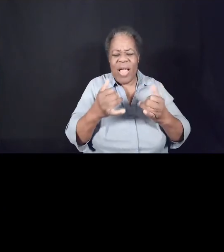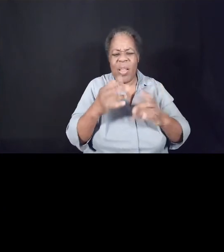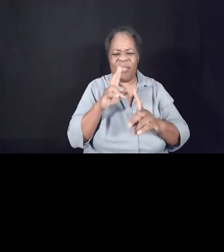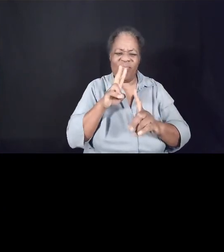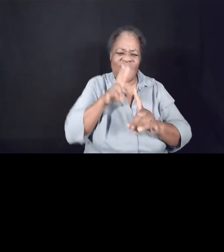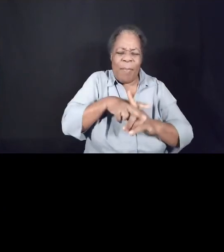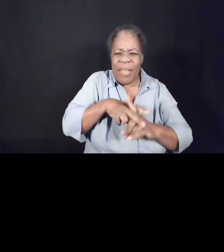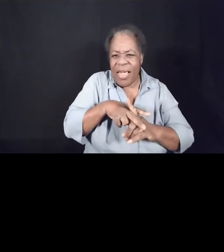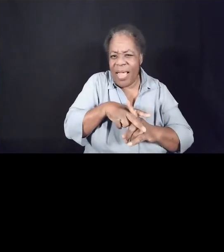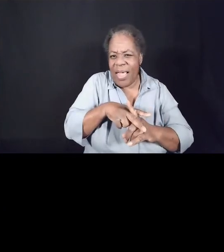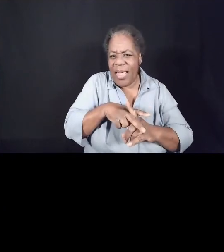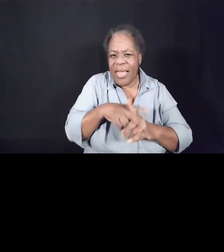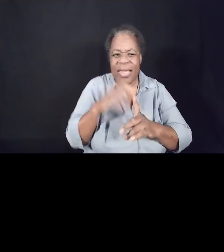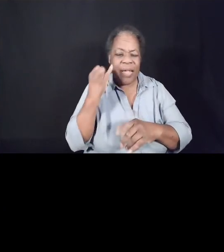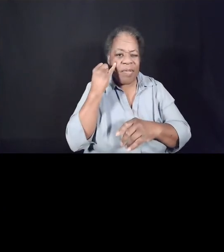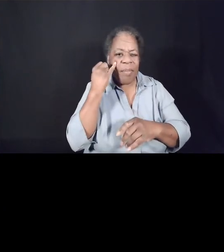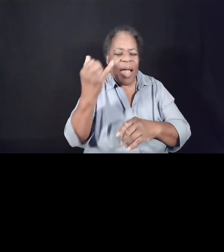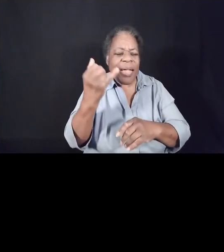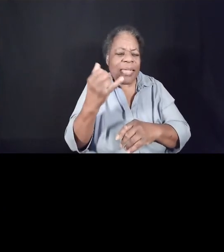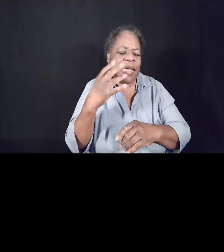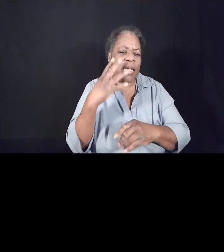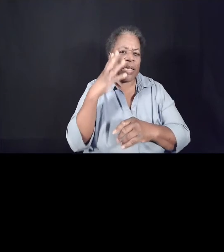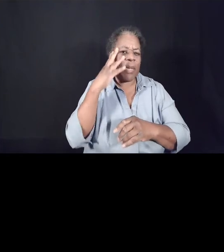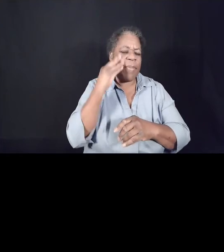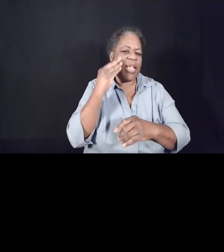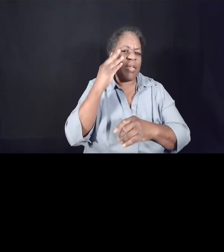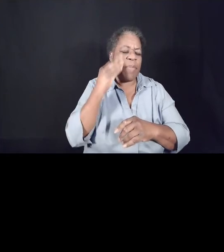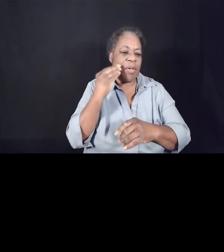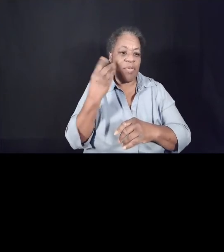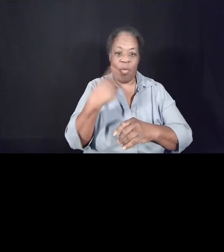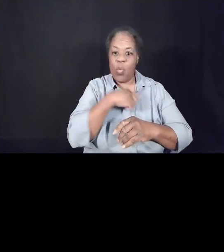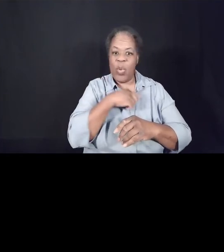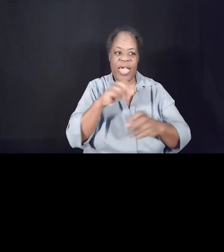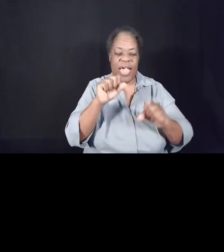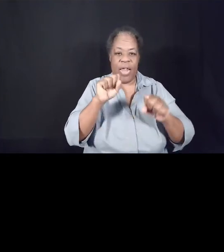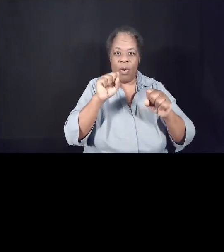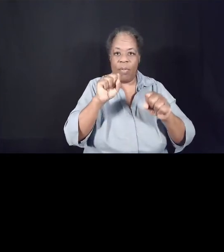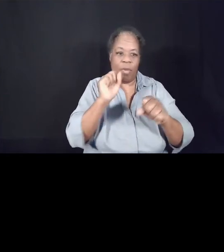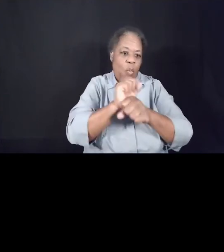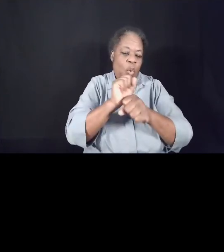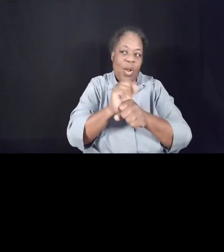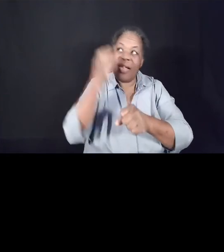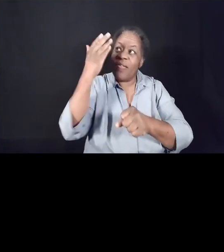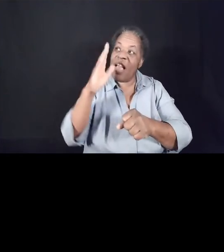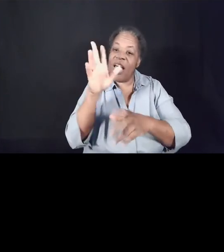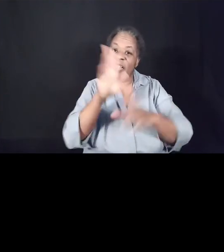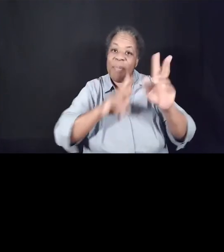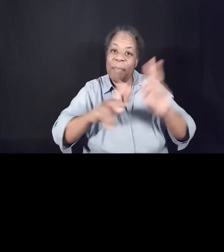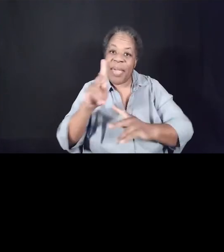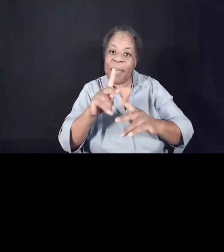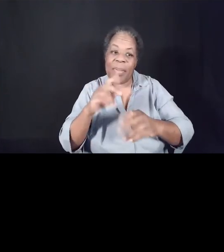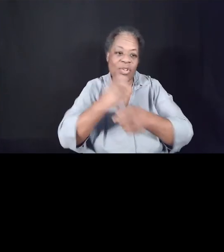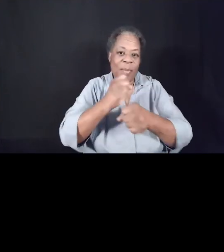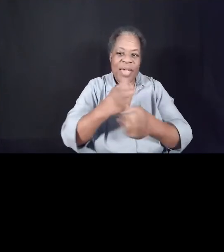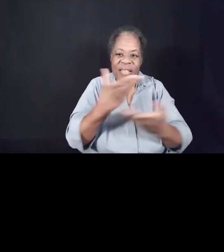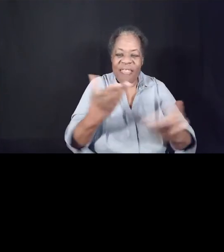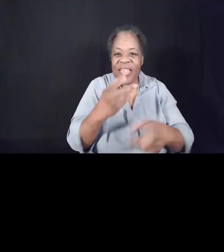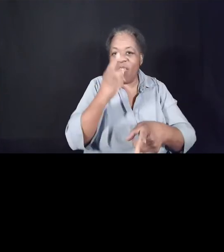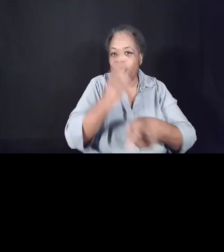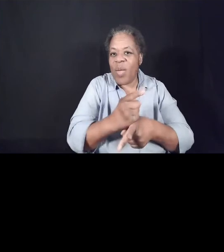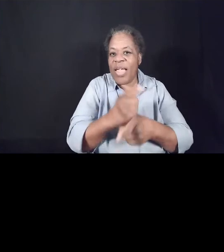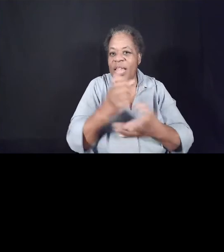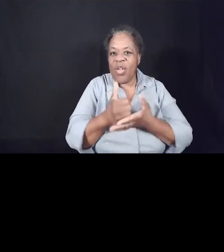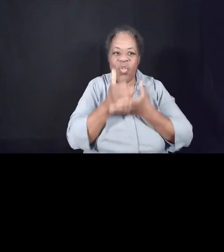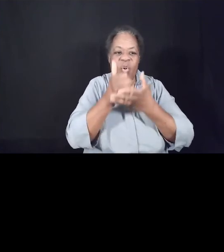some ideas or experiences where we can work as God's people to make things right to help bring justice